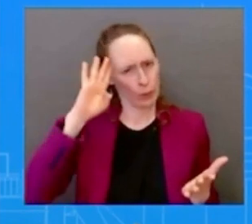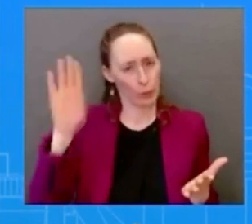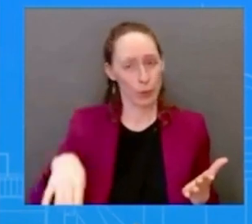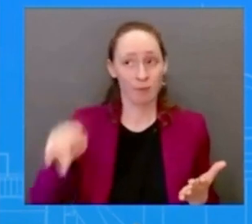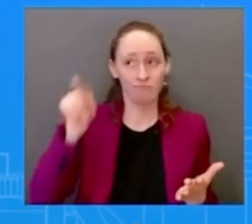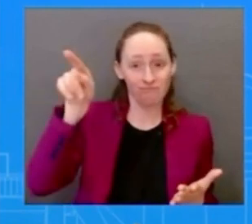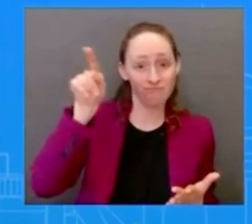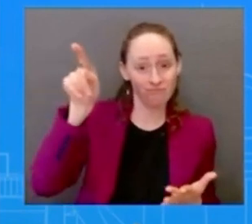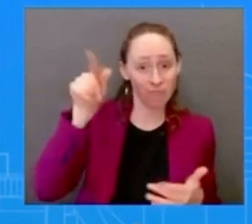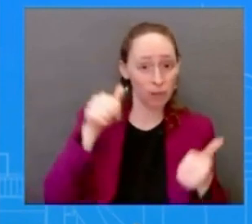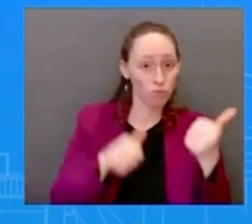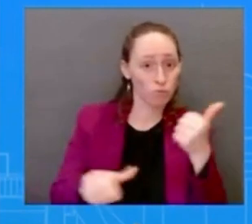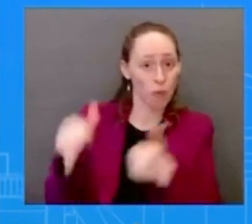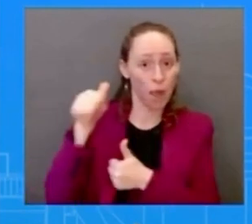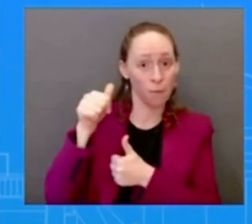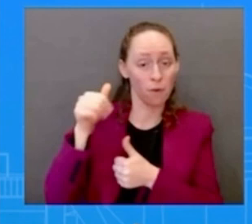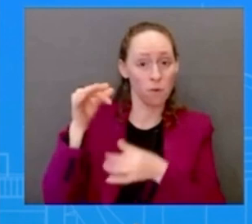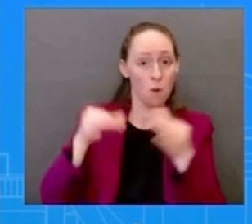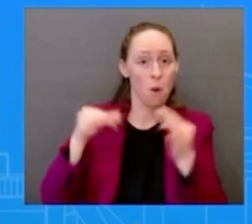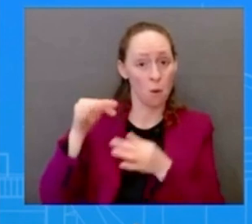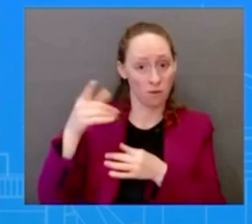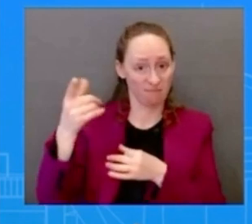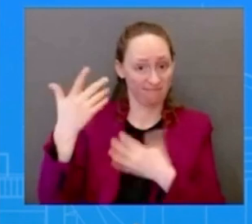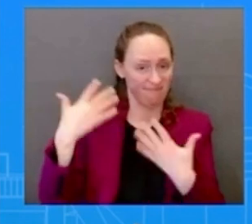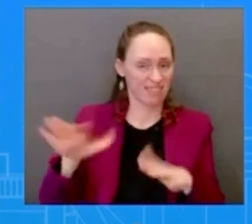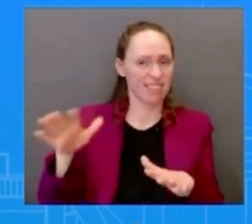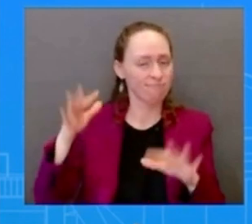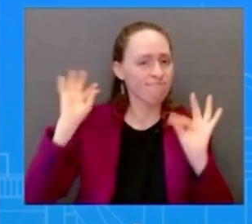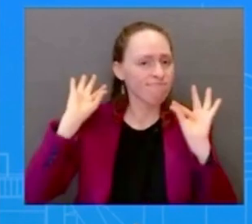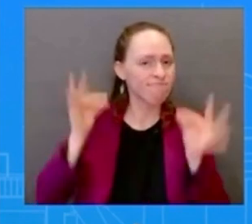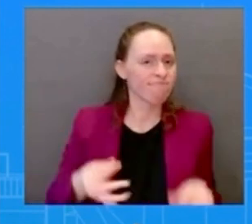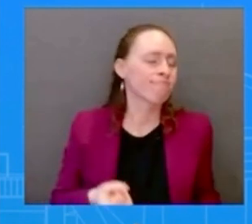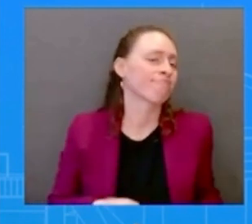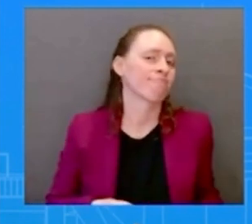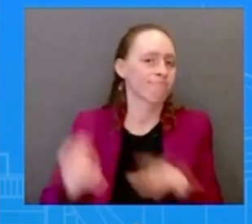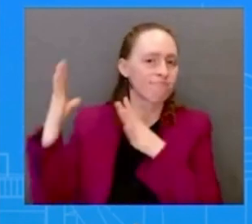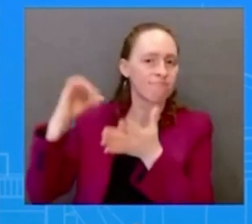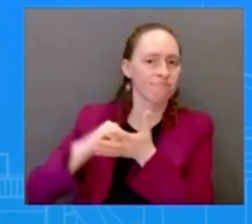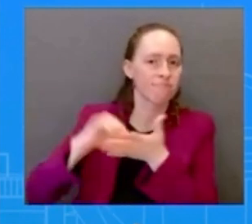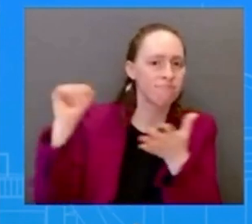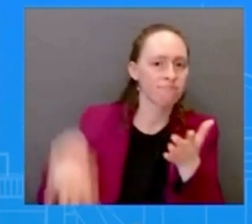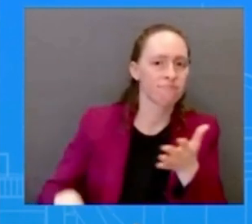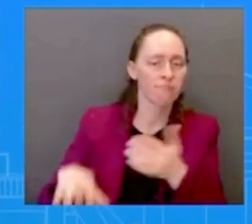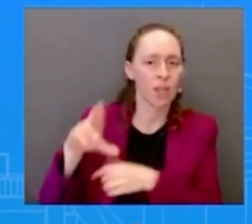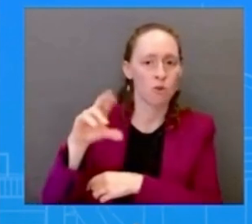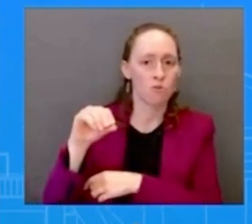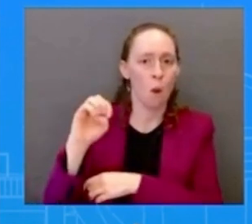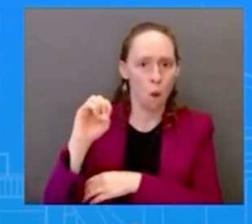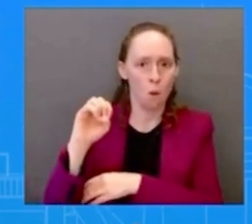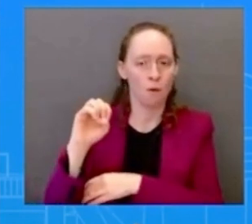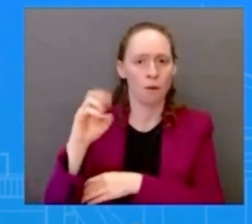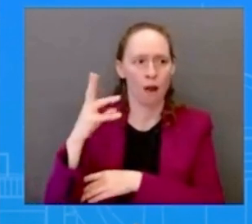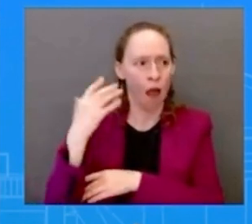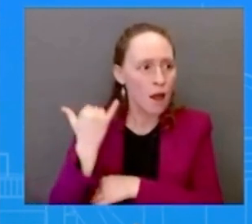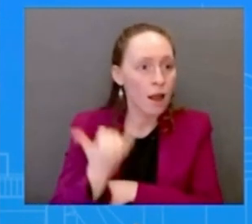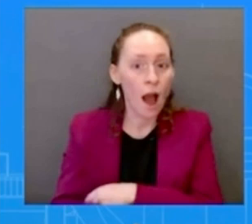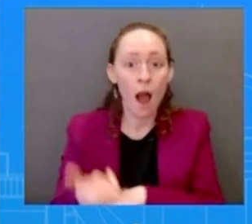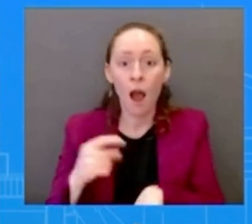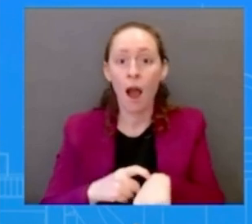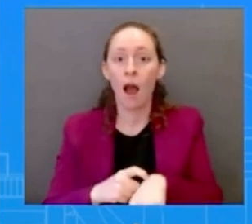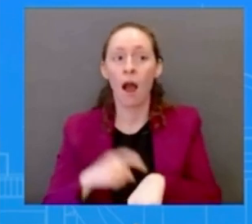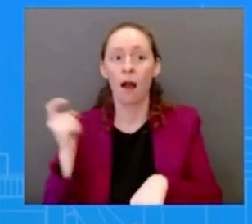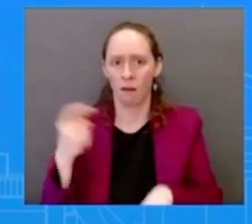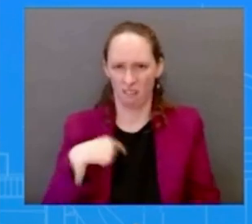plan in place to respond to that so i'm wondering in this case is there planning underway here at the white house in the uh in case this